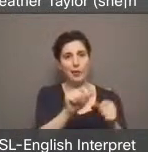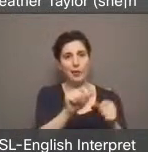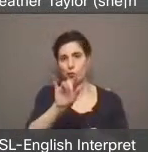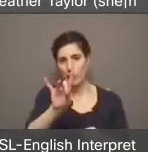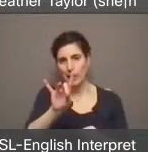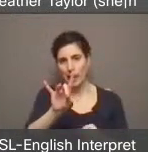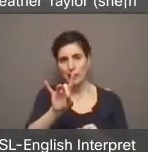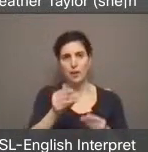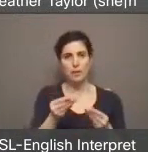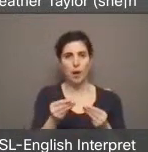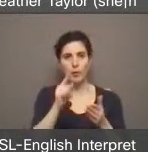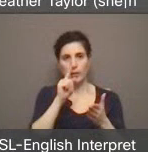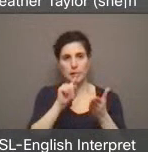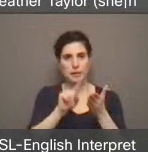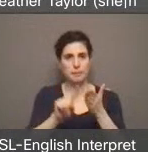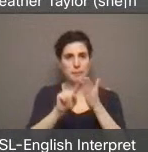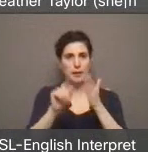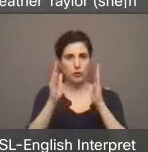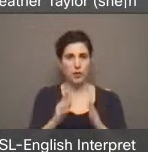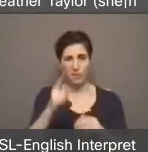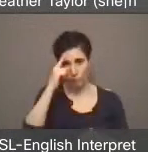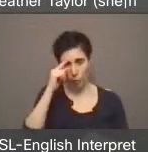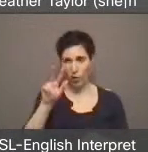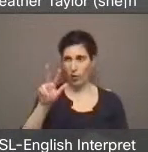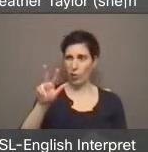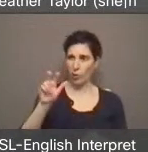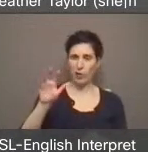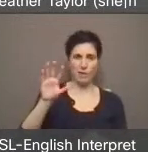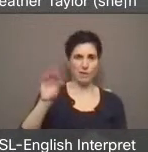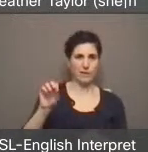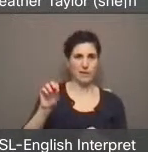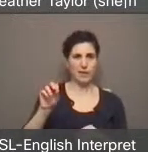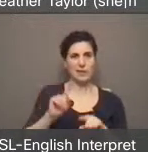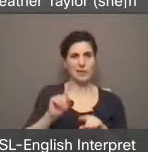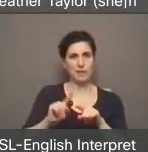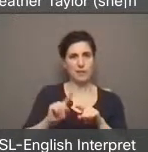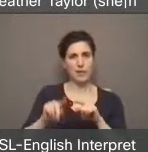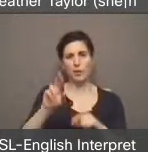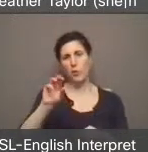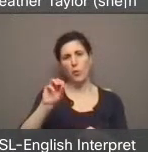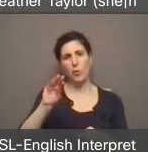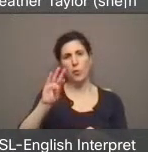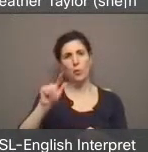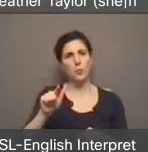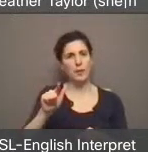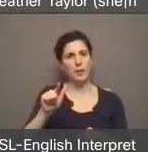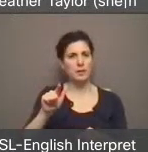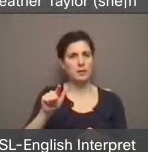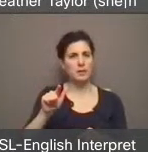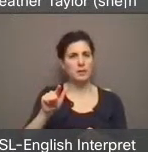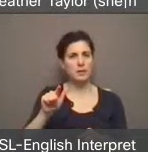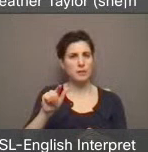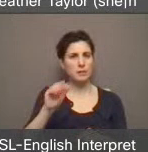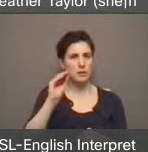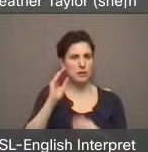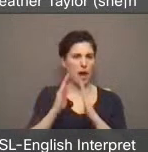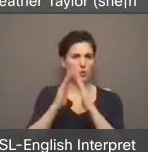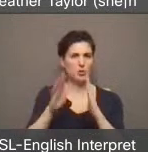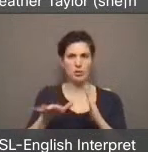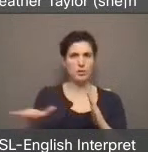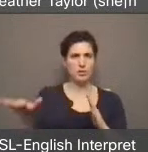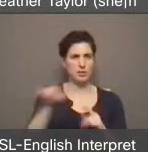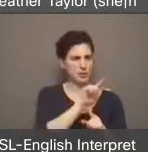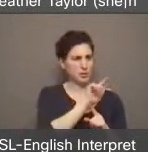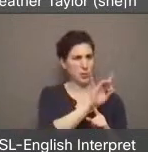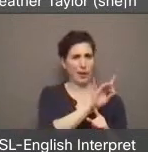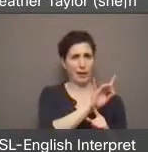inspectors for roughly 350 rooming houses, which is totally unmanageable,